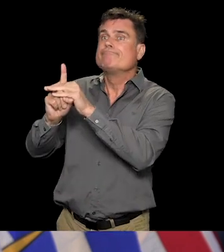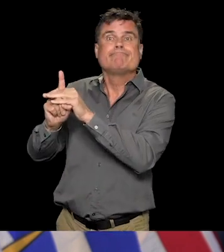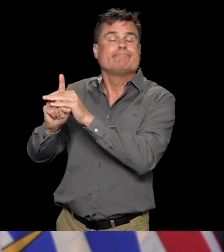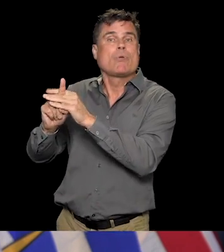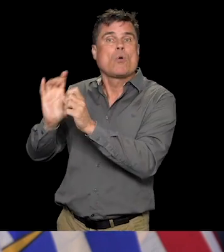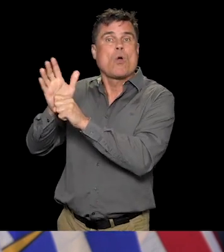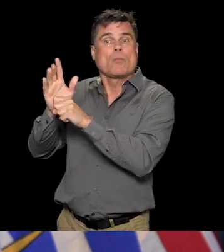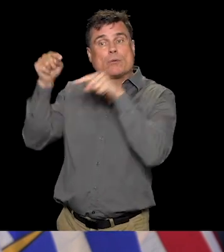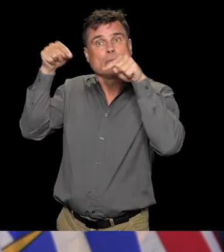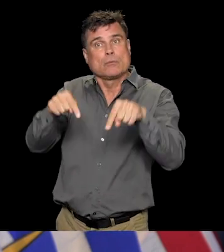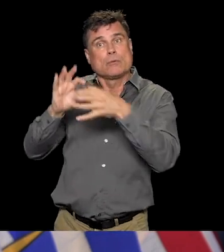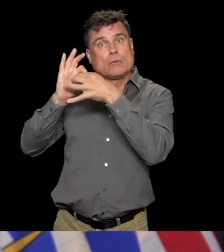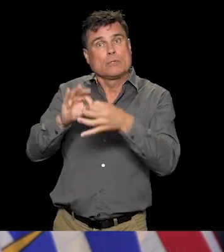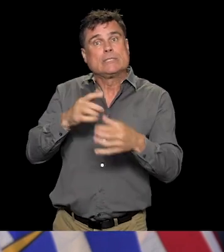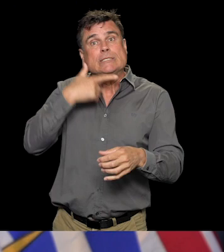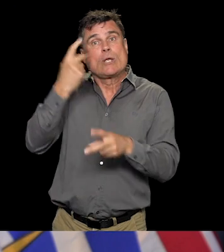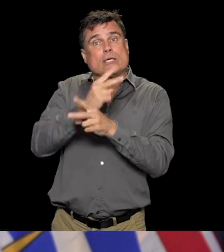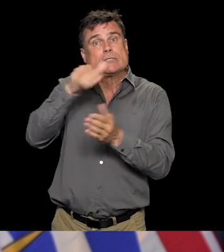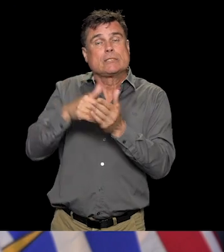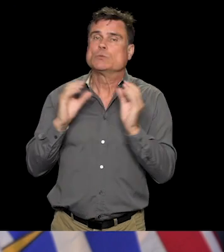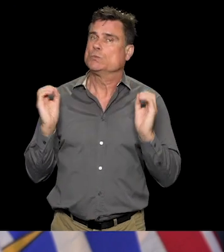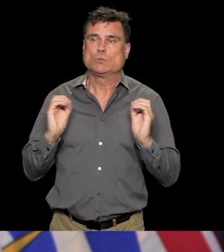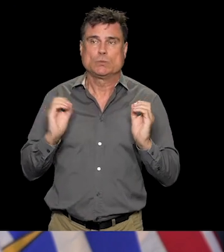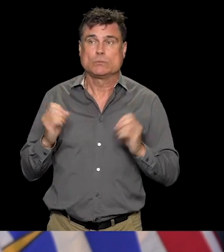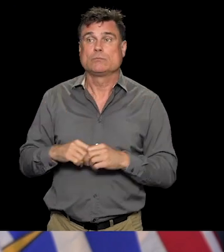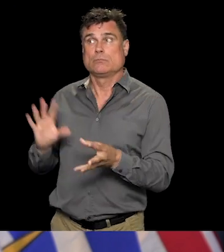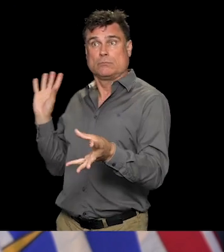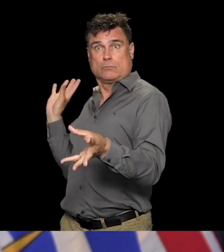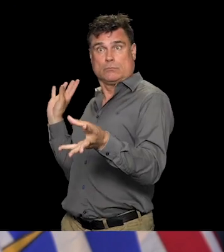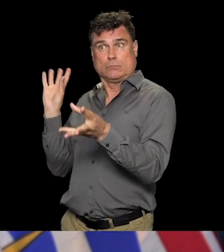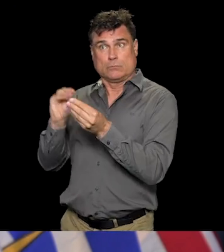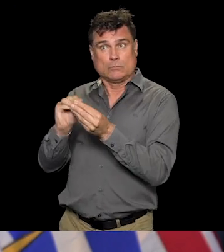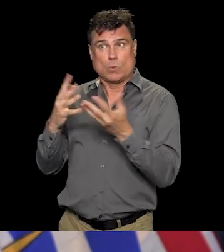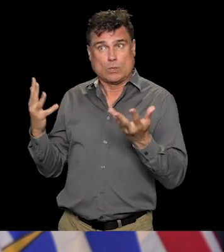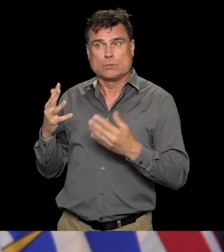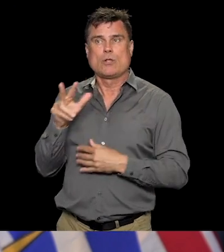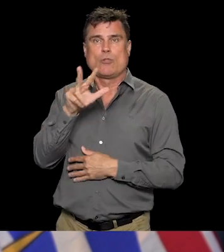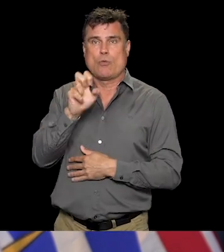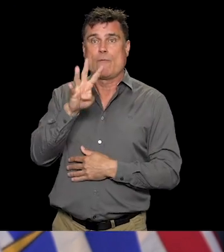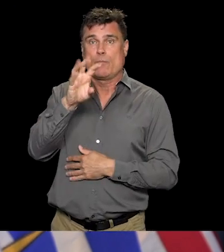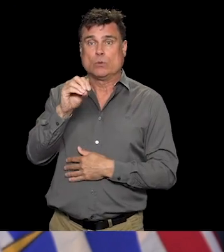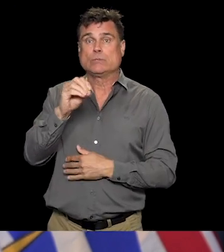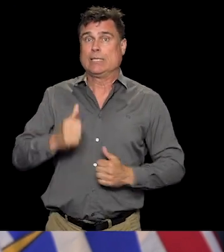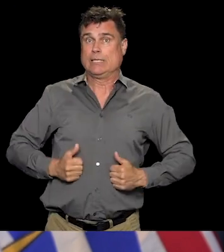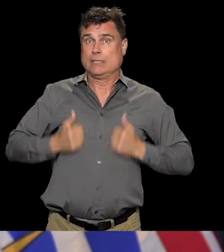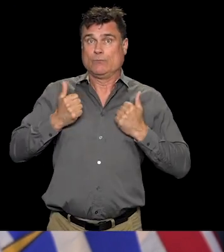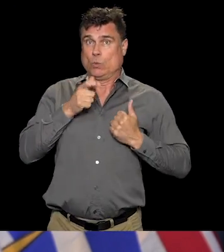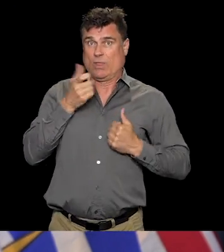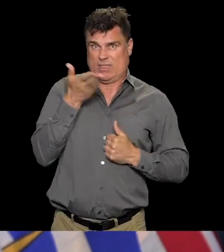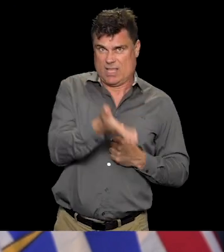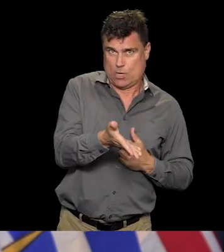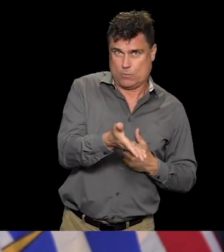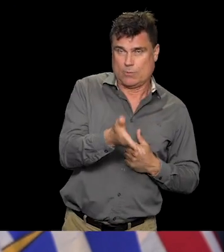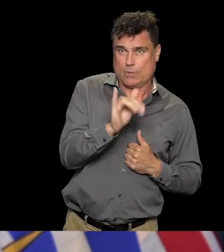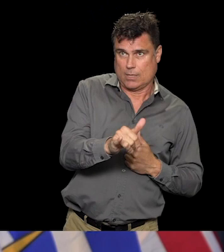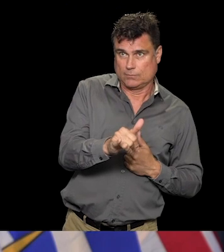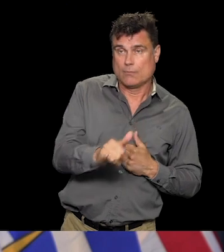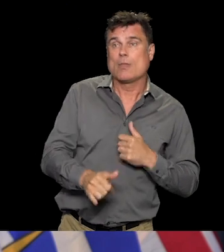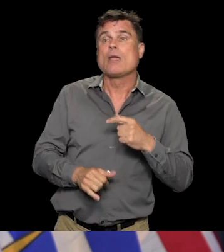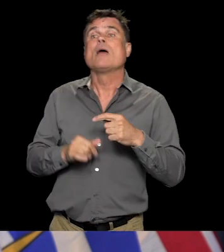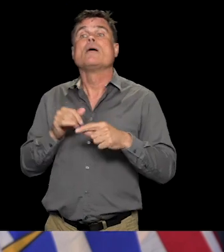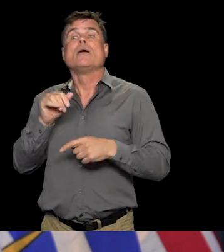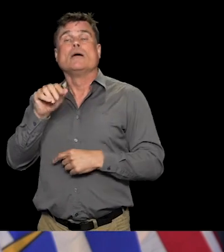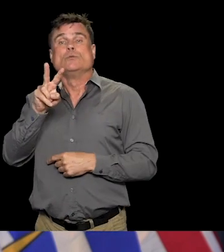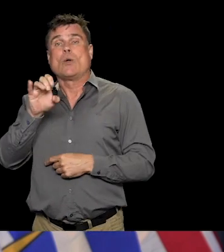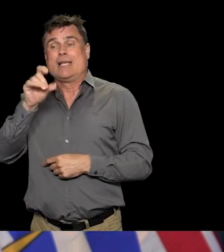residents of long-term care who've been affected and 218 staff. We have no new community outbreaks,